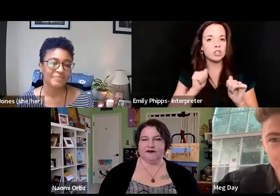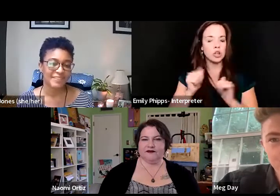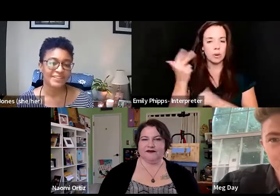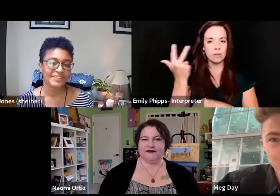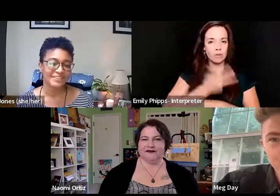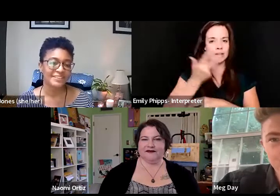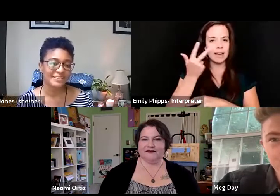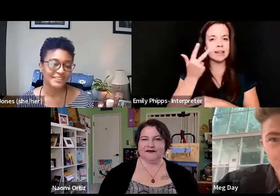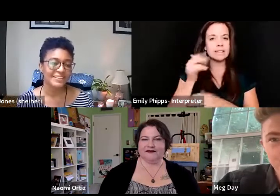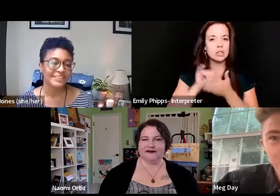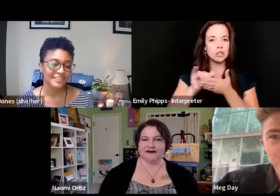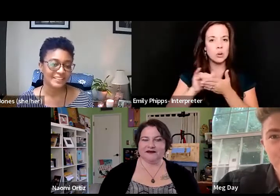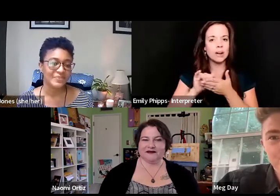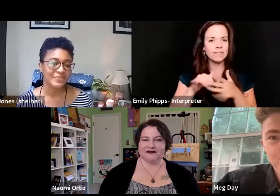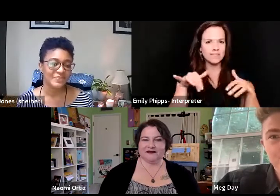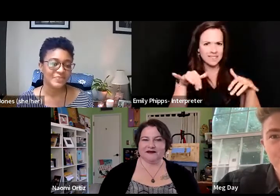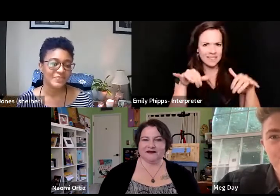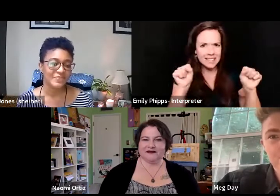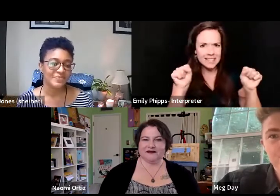too, like absolutely.